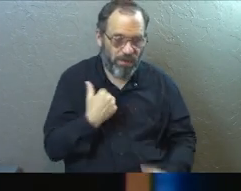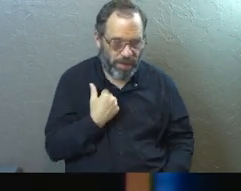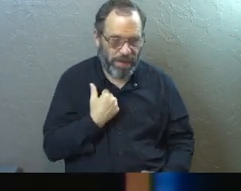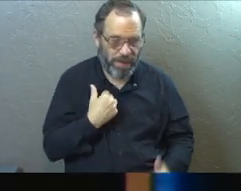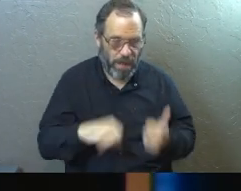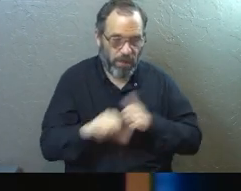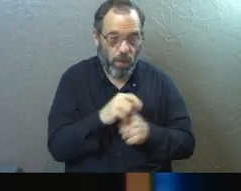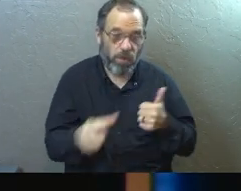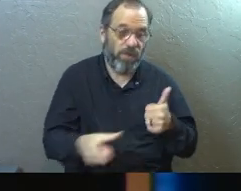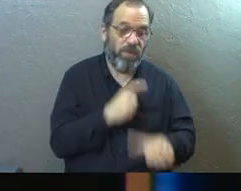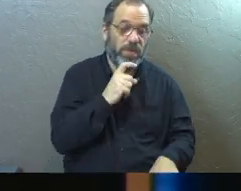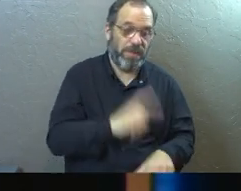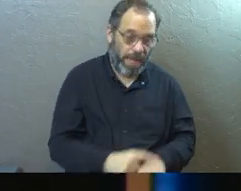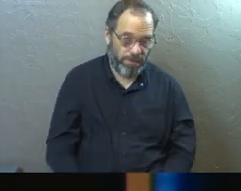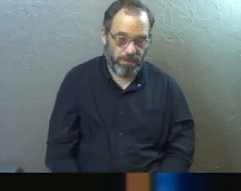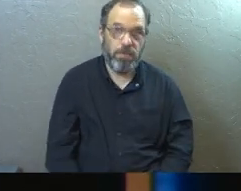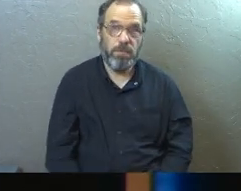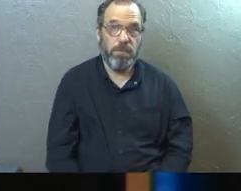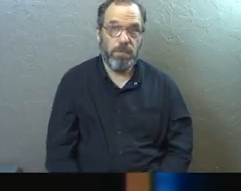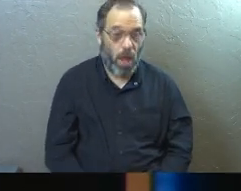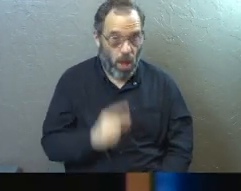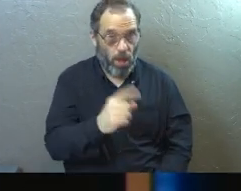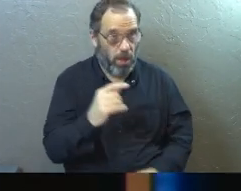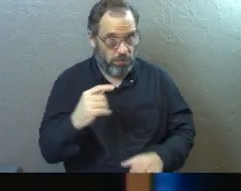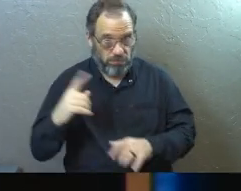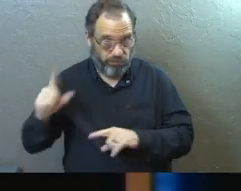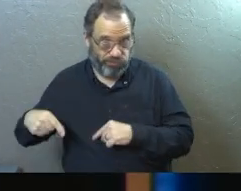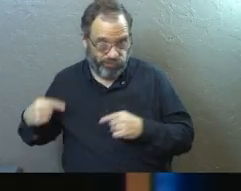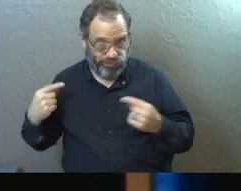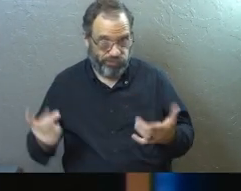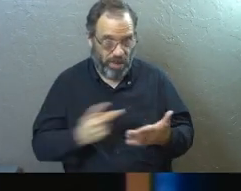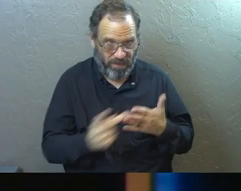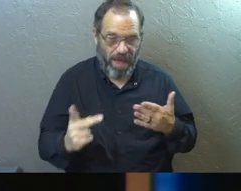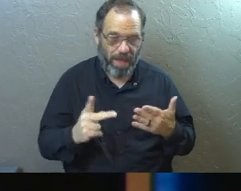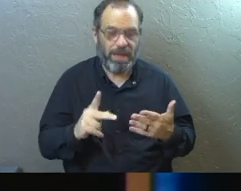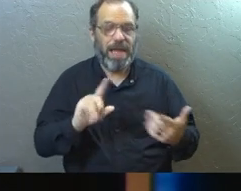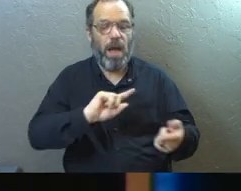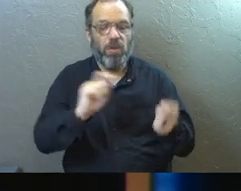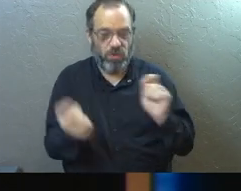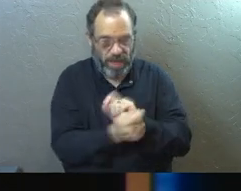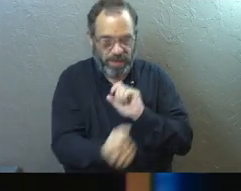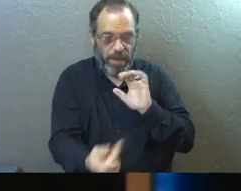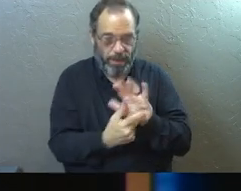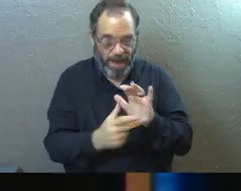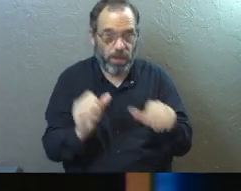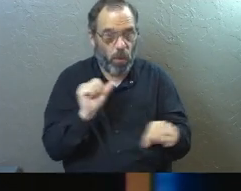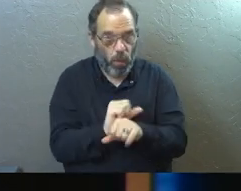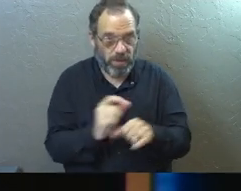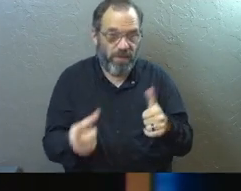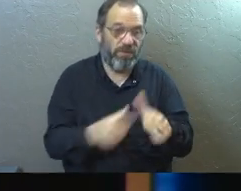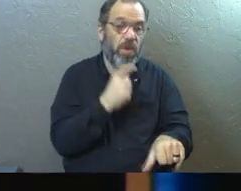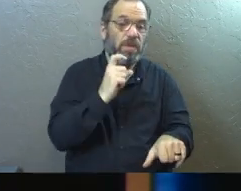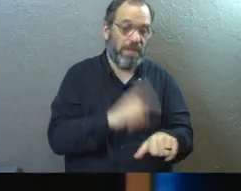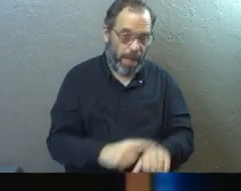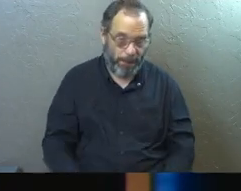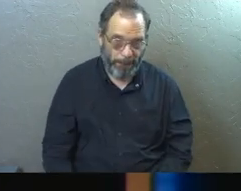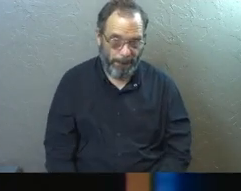each other as you did at first. Look how far you've fallen. Turn back to me and do the works you did at first.